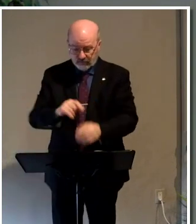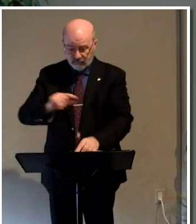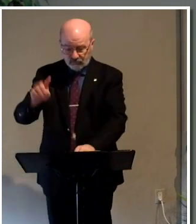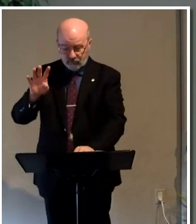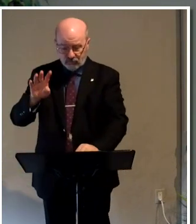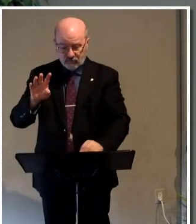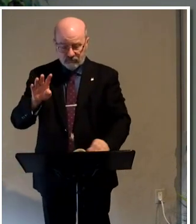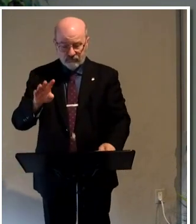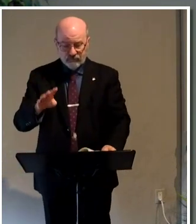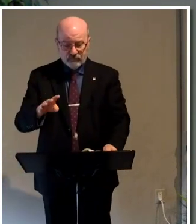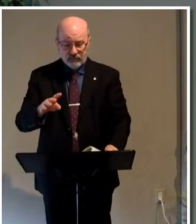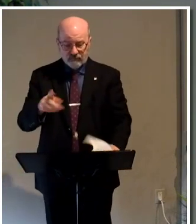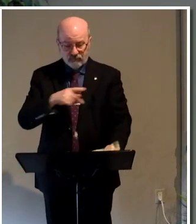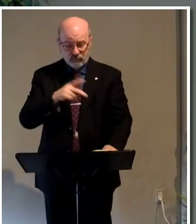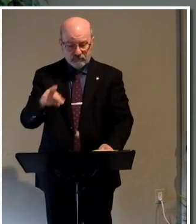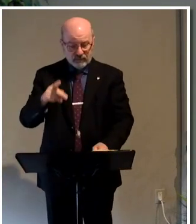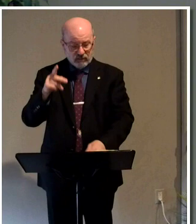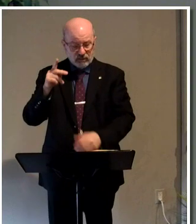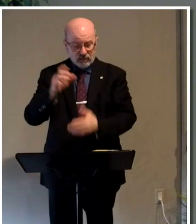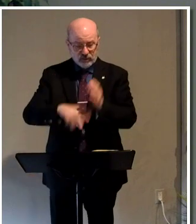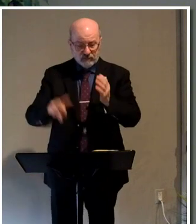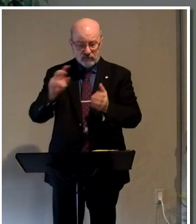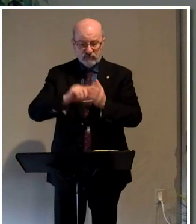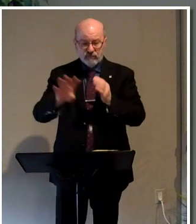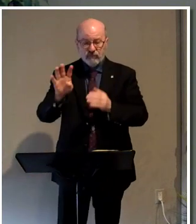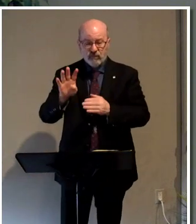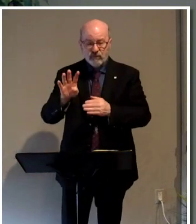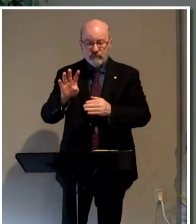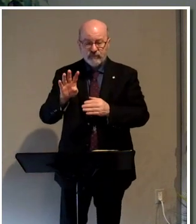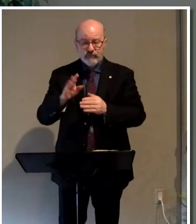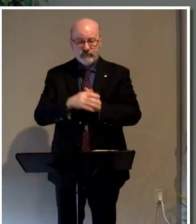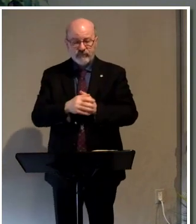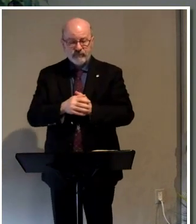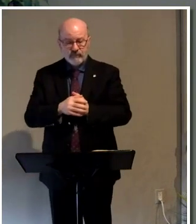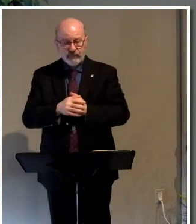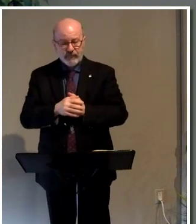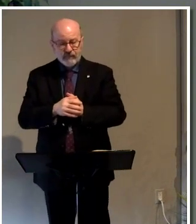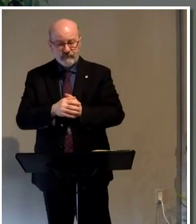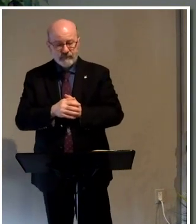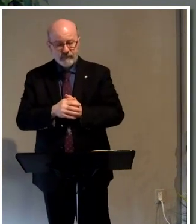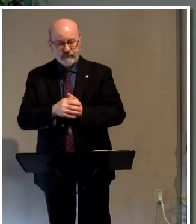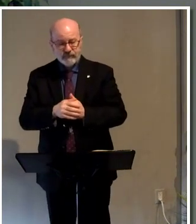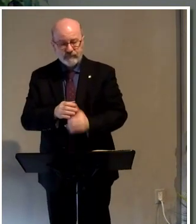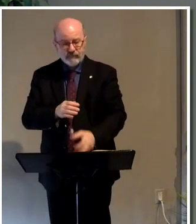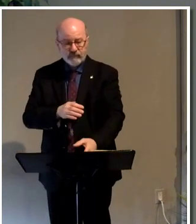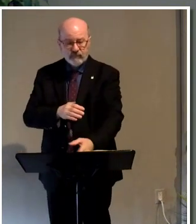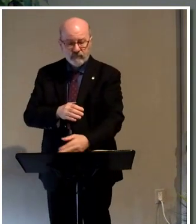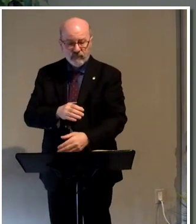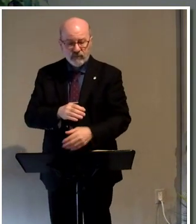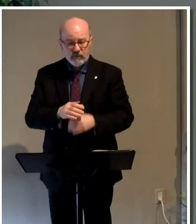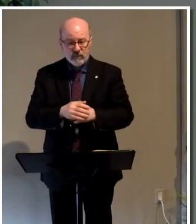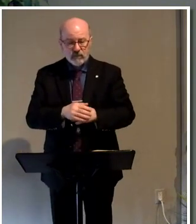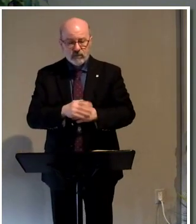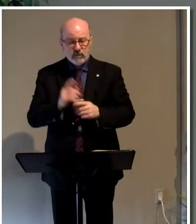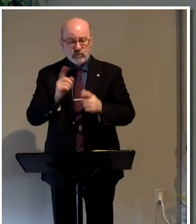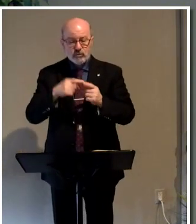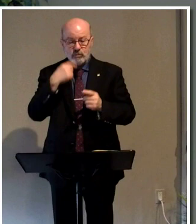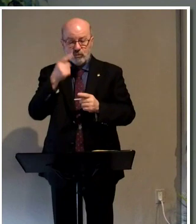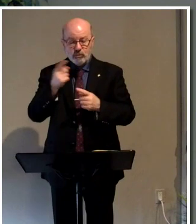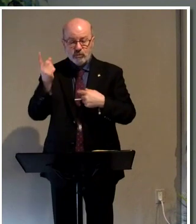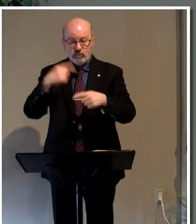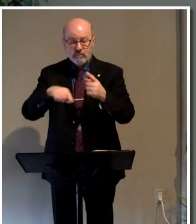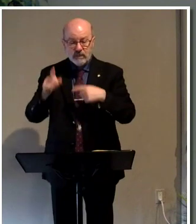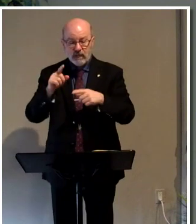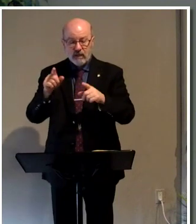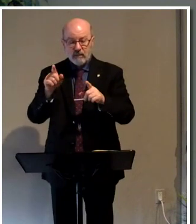4 in 1 Peter 2. Sorry I'm in so many places. Perhaps you don't know that. We're back there now. 1 Peter 2